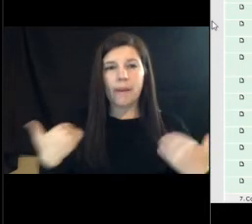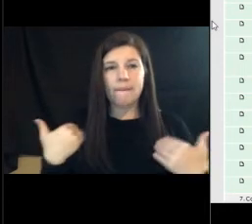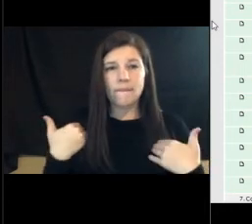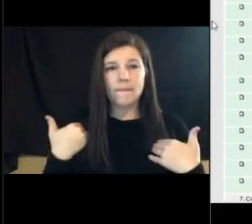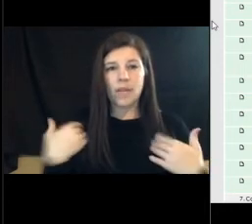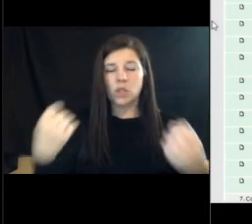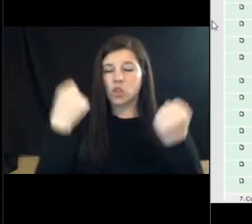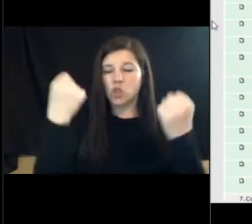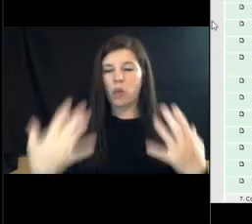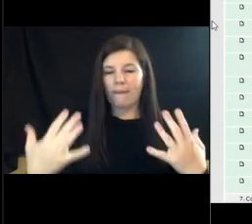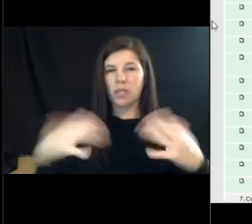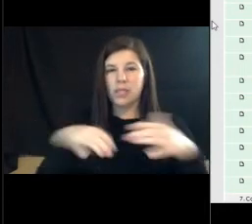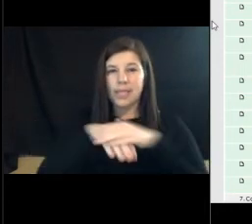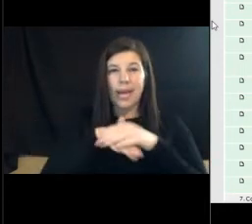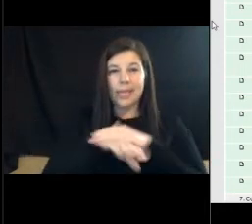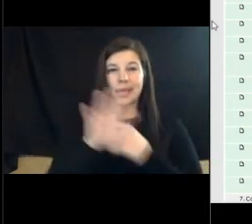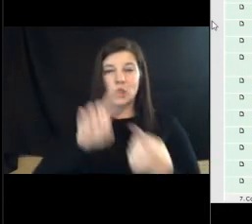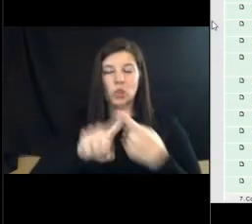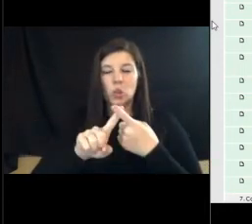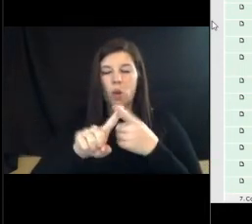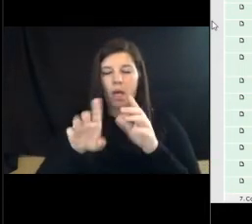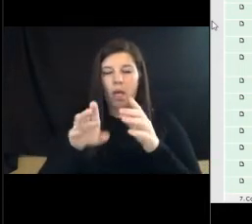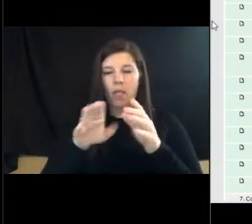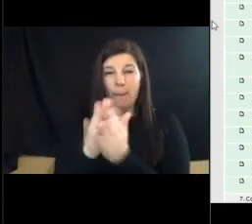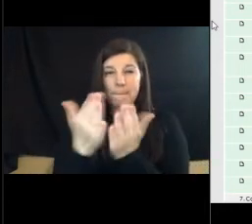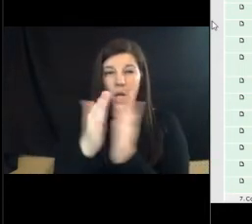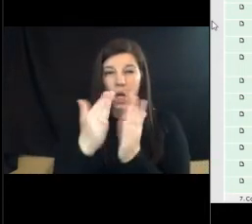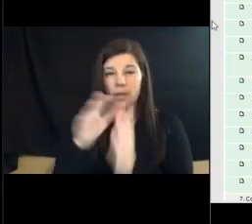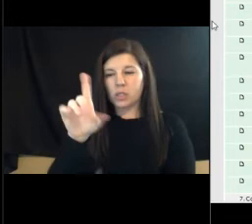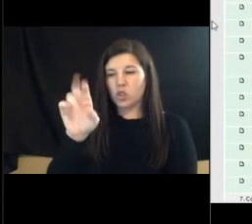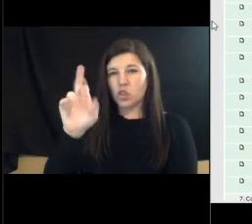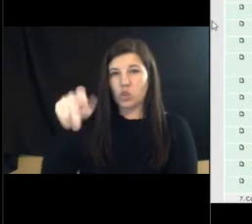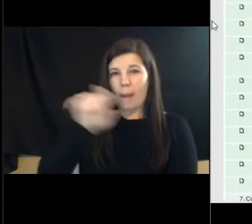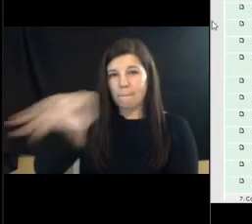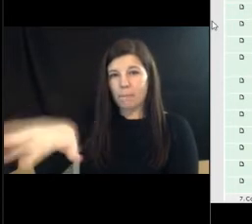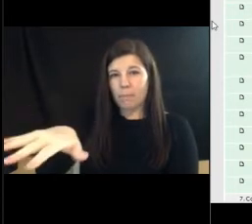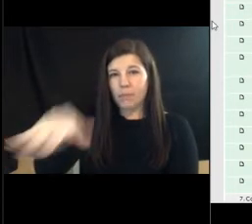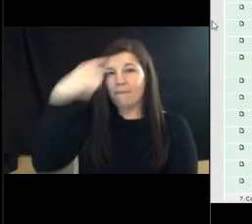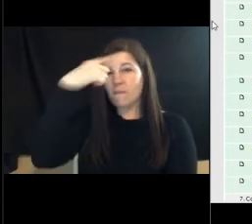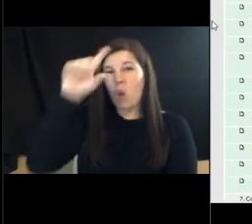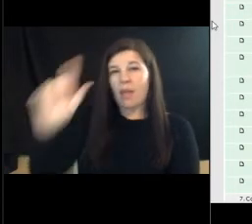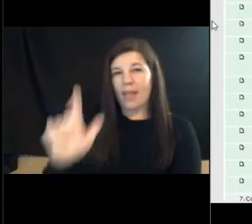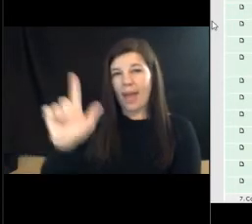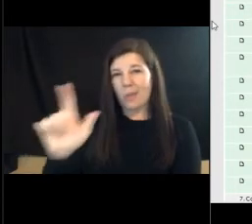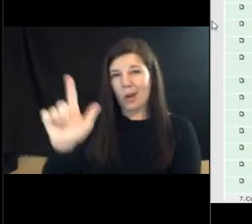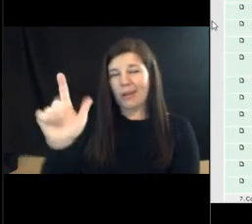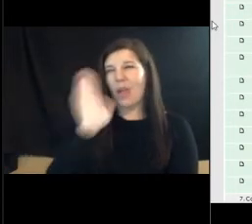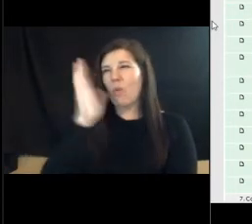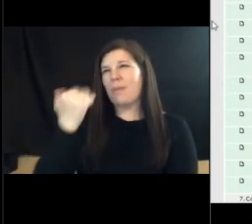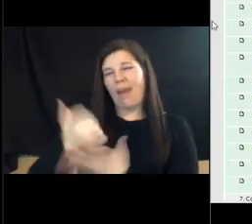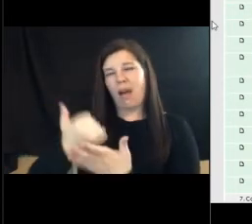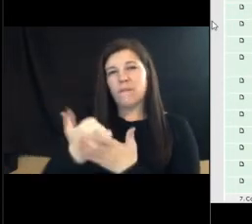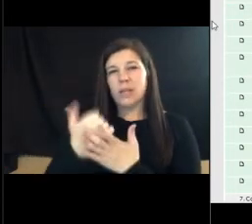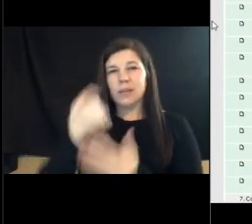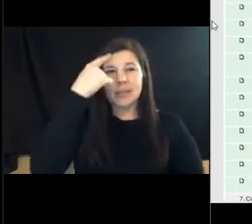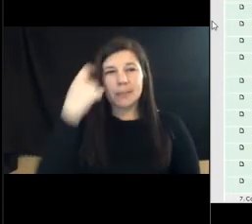driver access to the book drop for the library. It would be so much more convenient. The